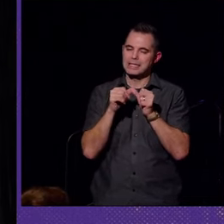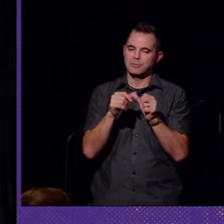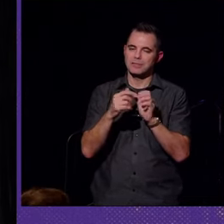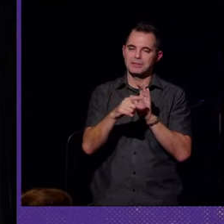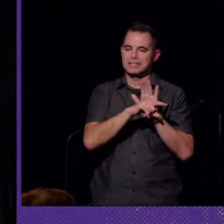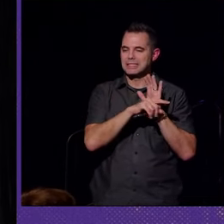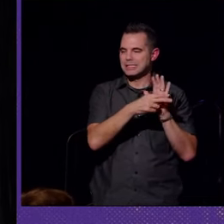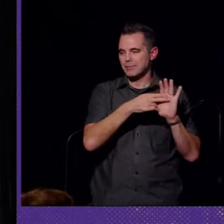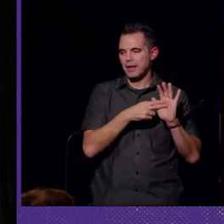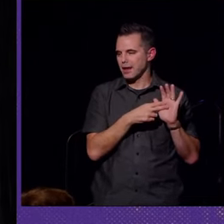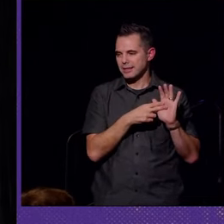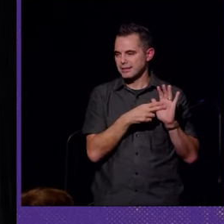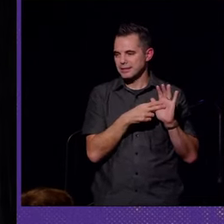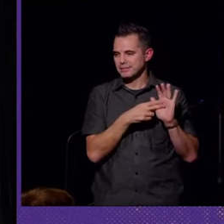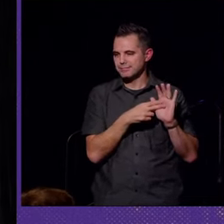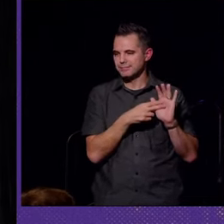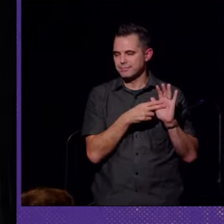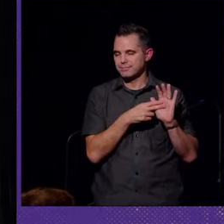stigmatized.